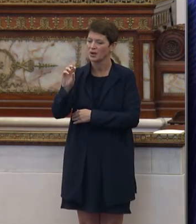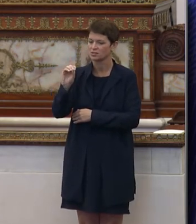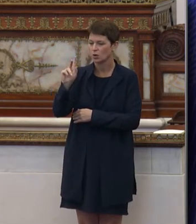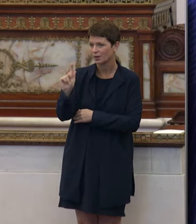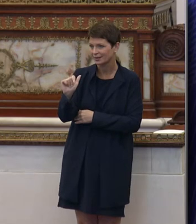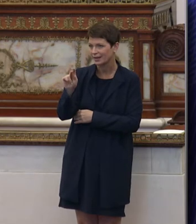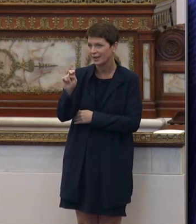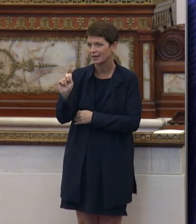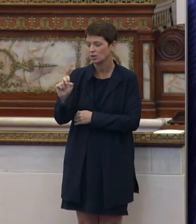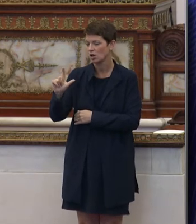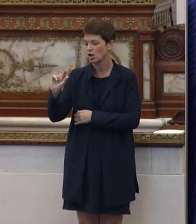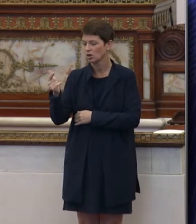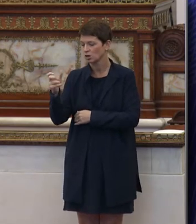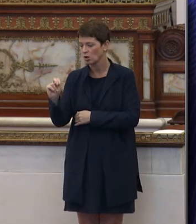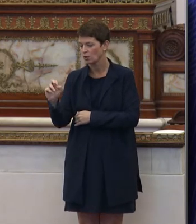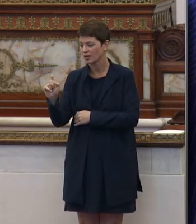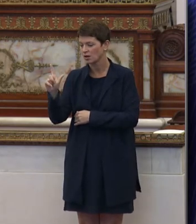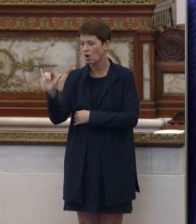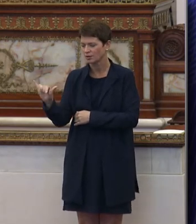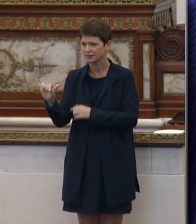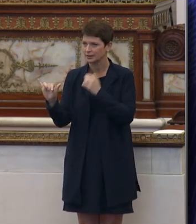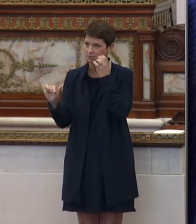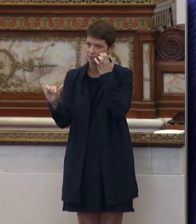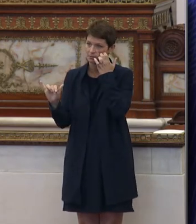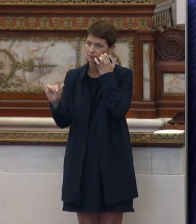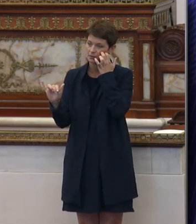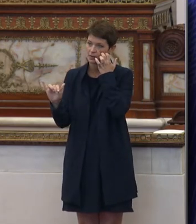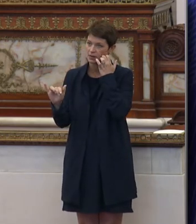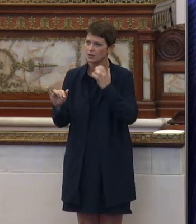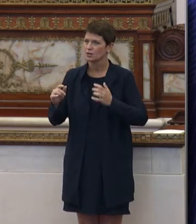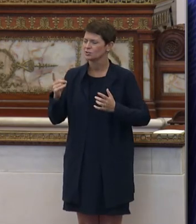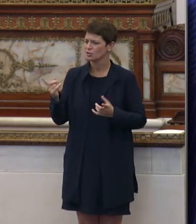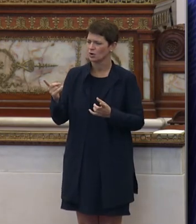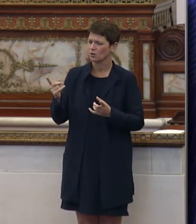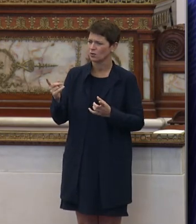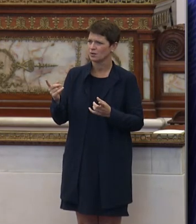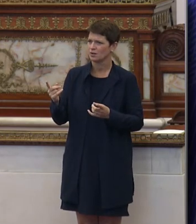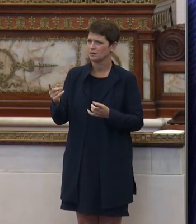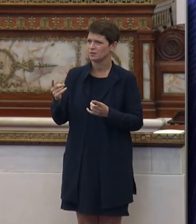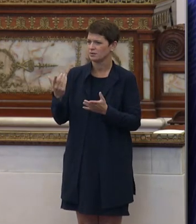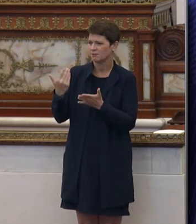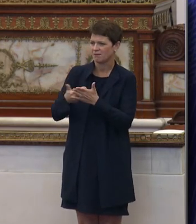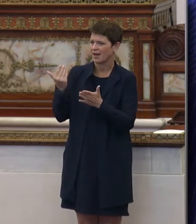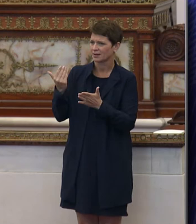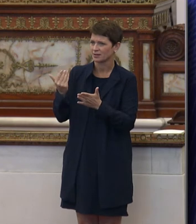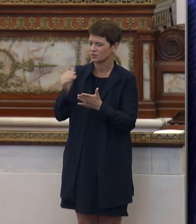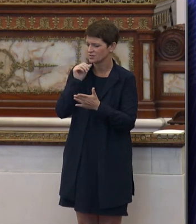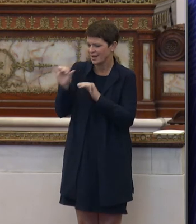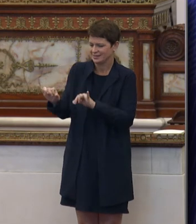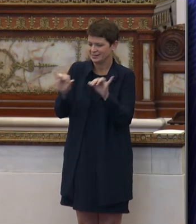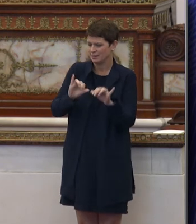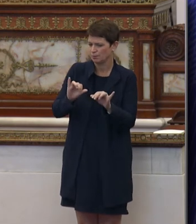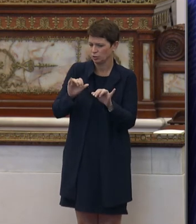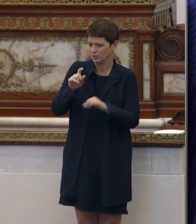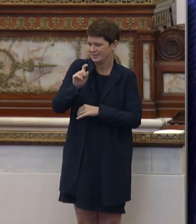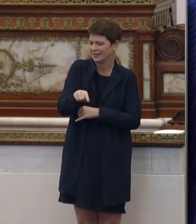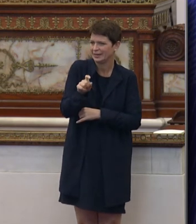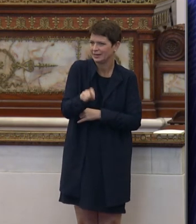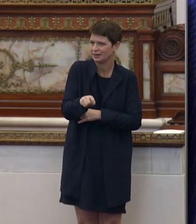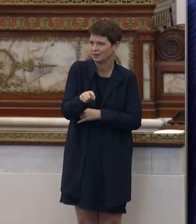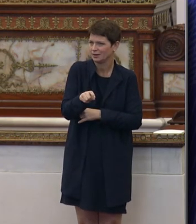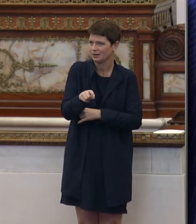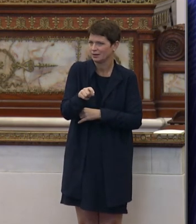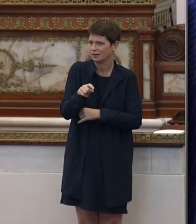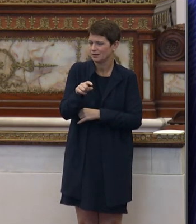Logan and Alany. And so the suggestion that there is not a similar amount of need in